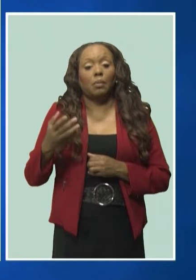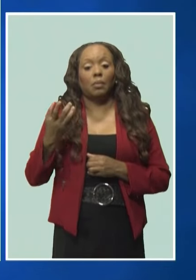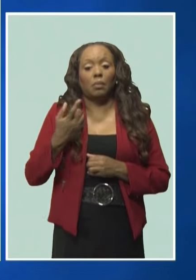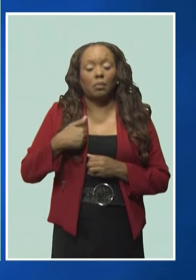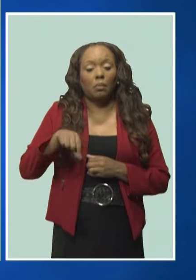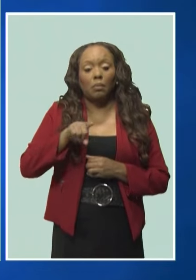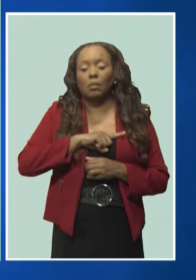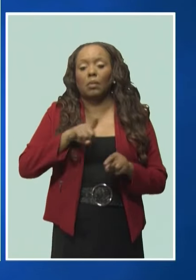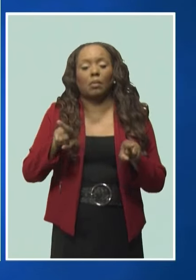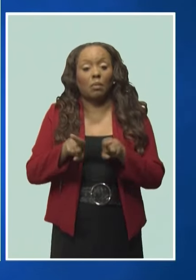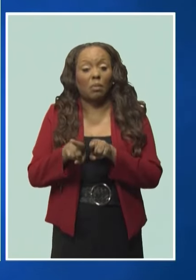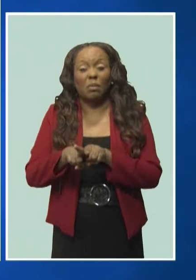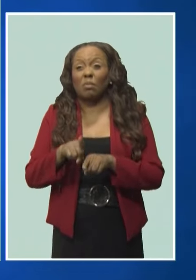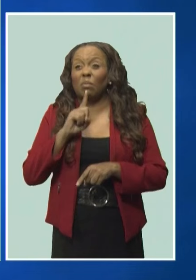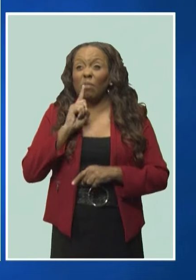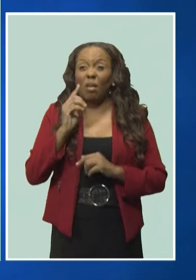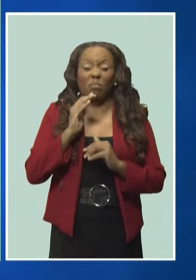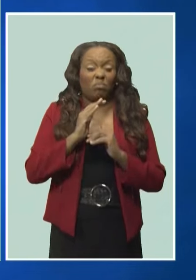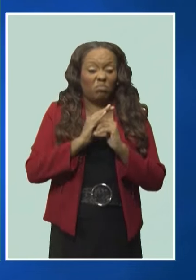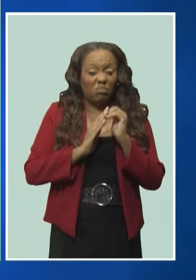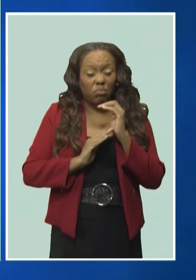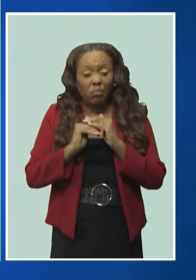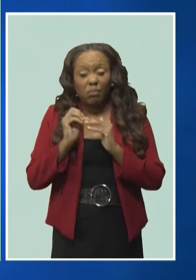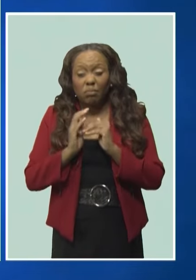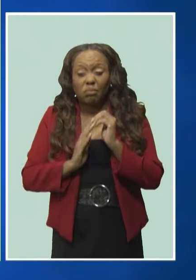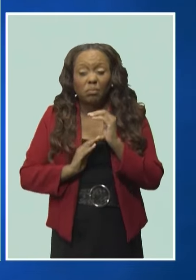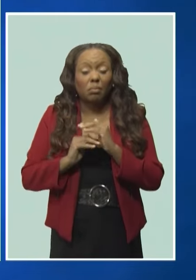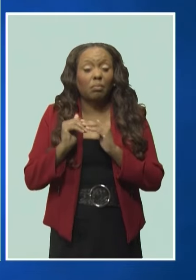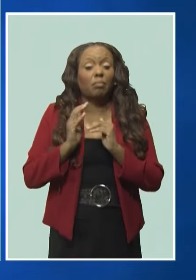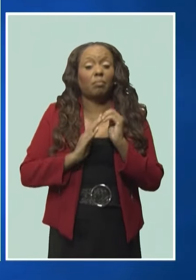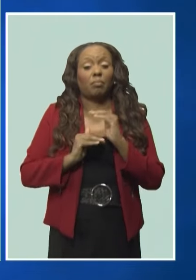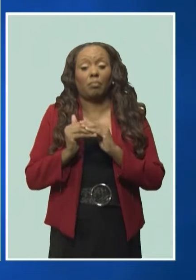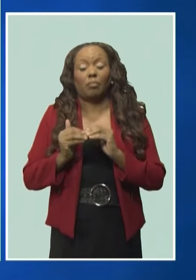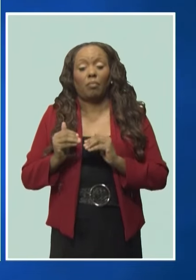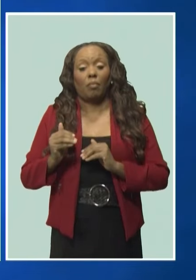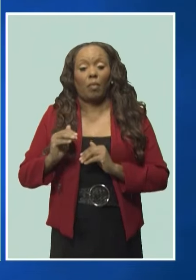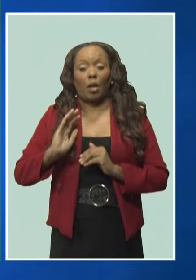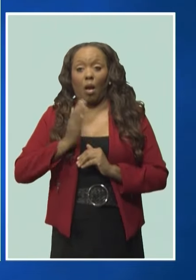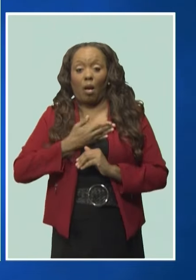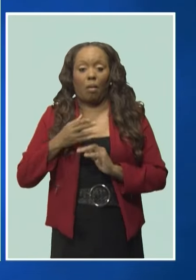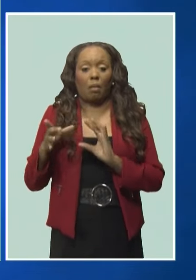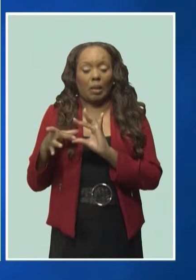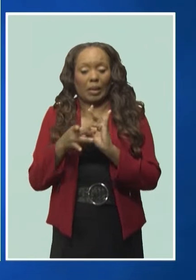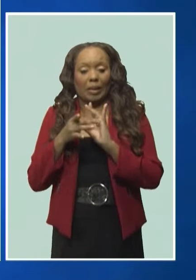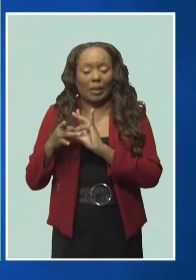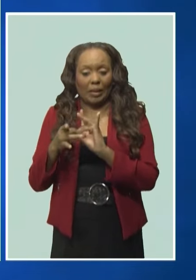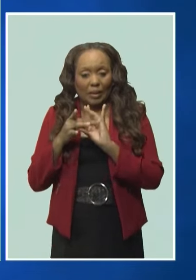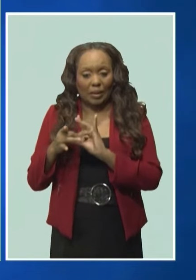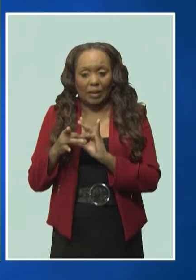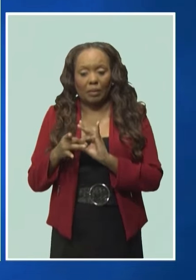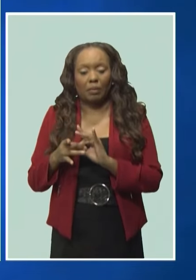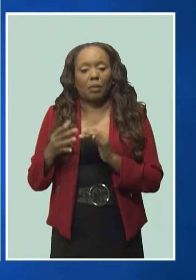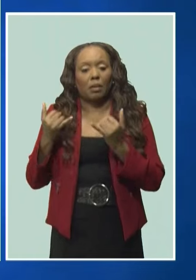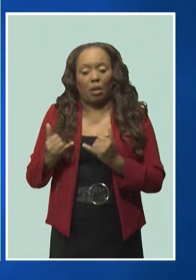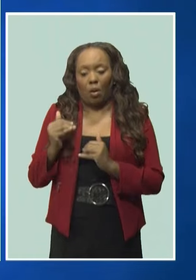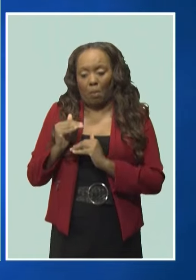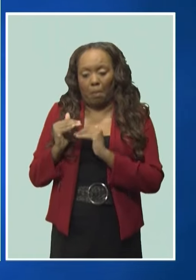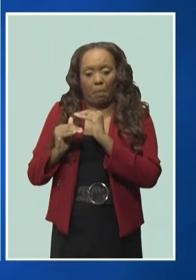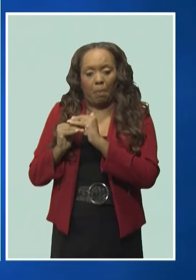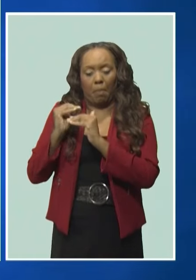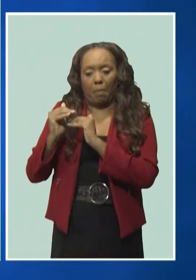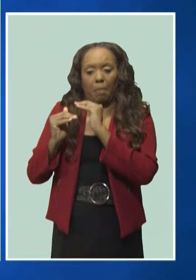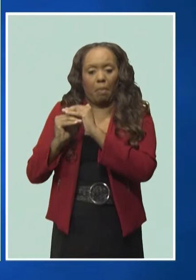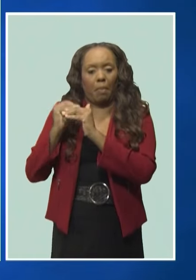very, very comfortable with the relationship that we have had to be able to build with successive